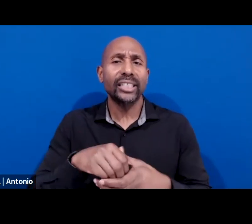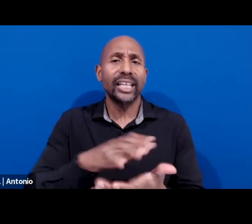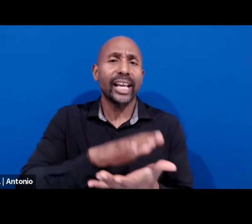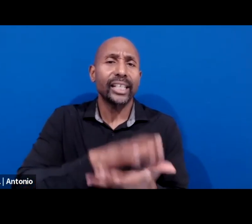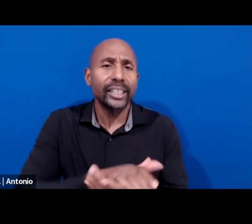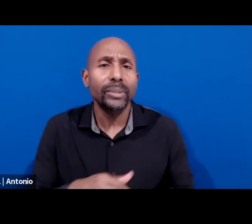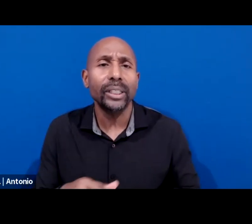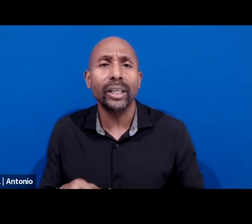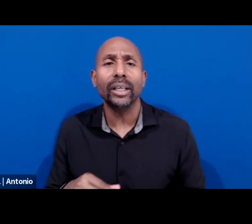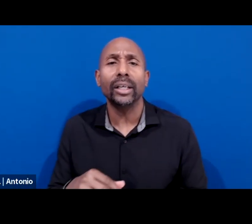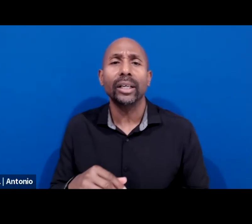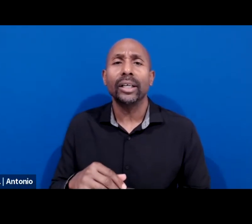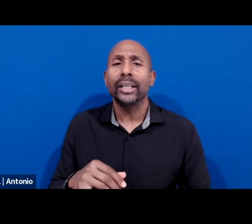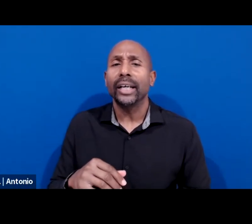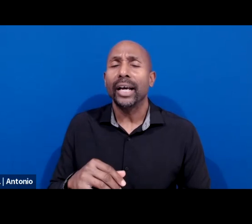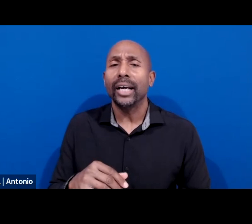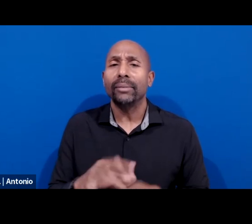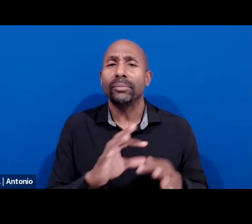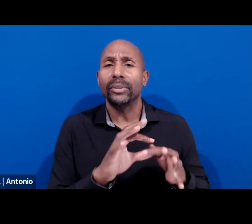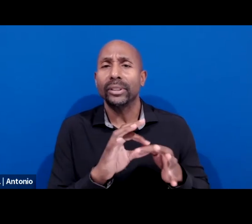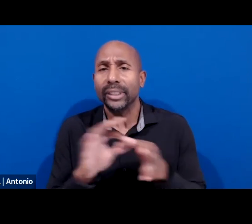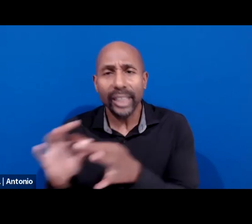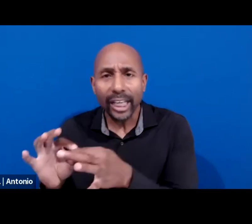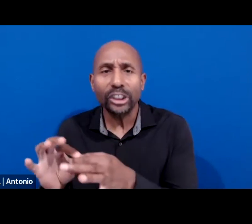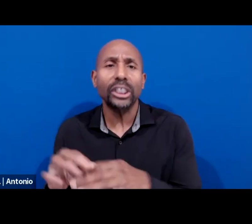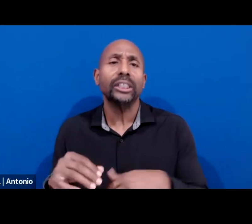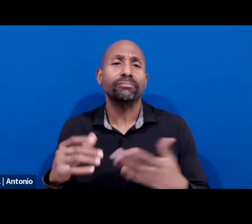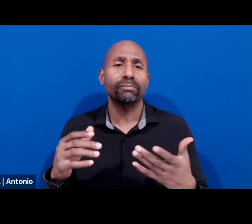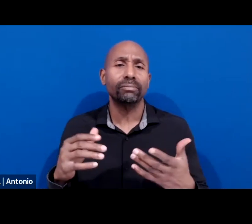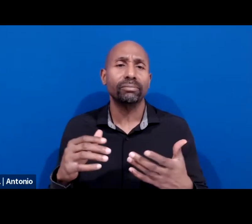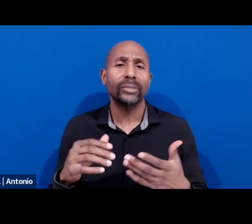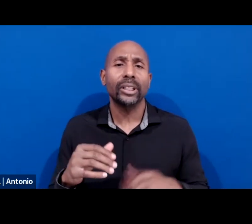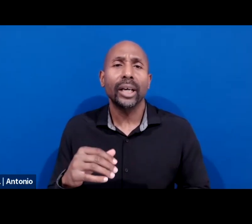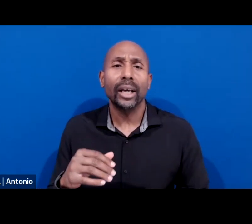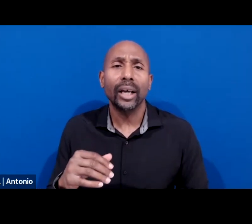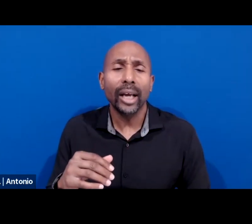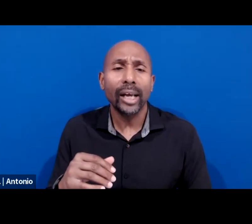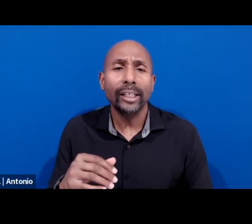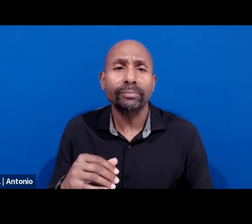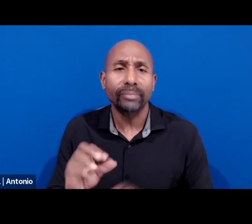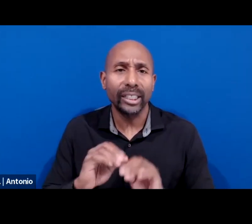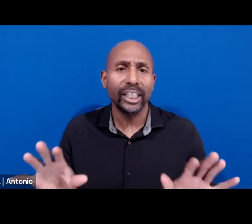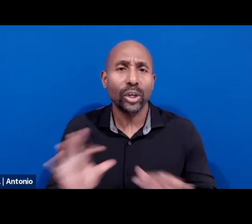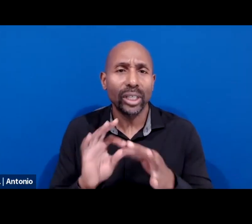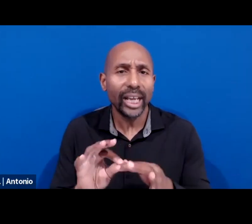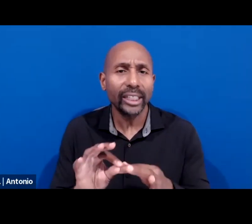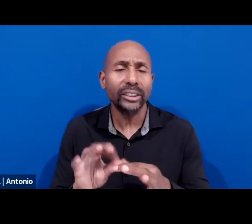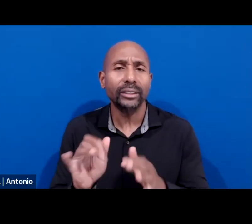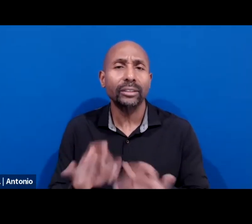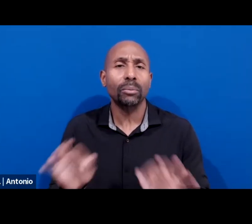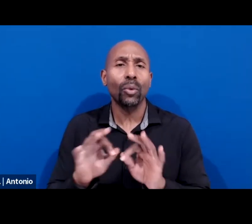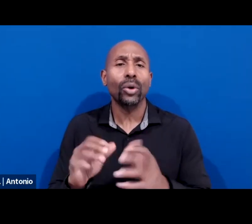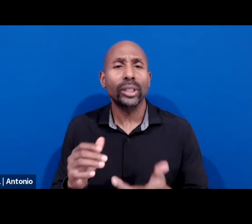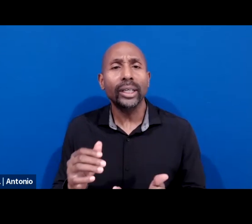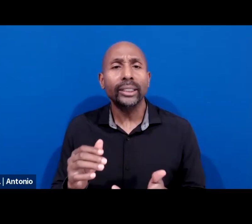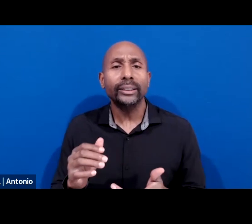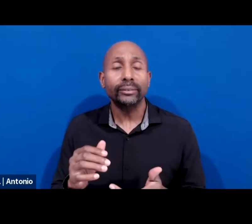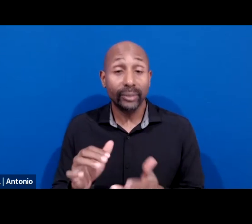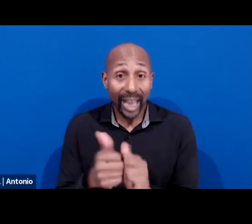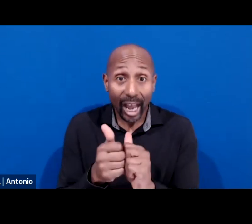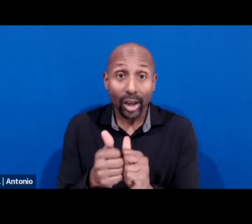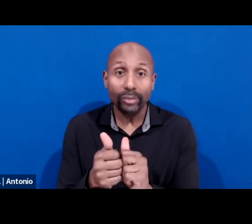give our children the best shot for the brightest future possible. And we know at the true heart of this, it's our parents,